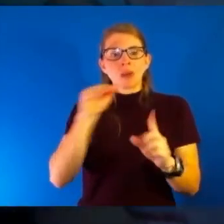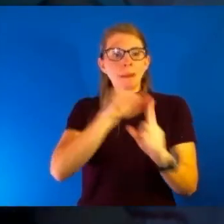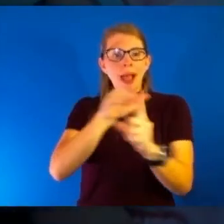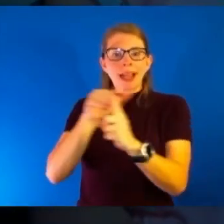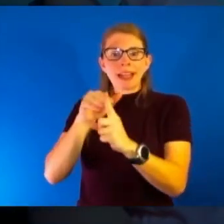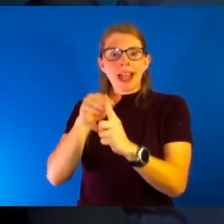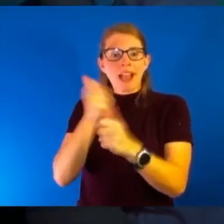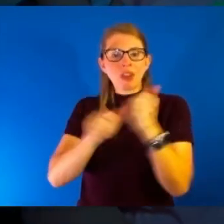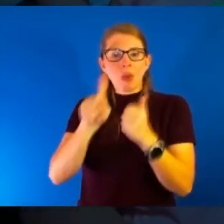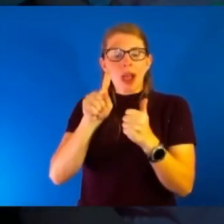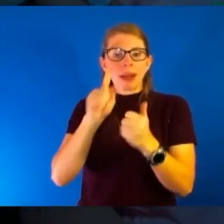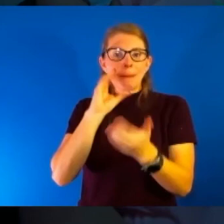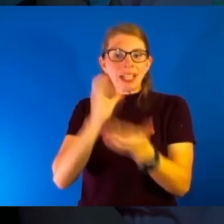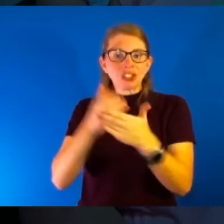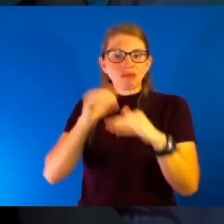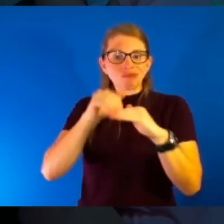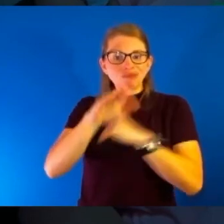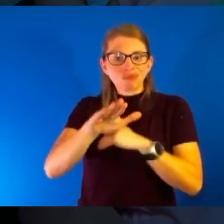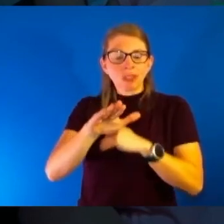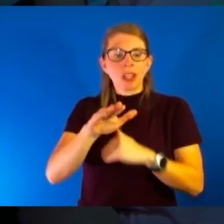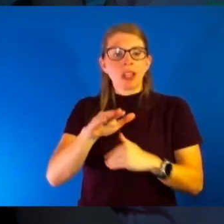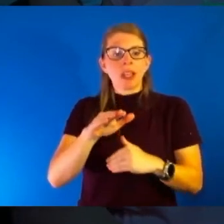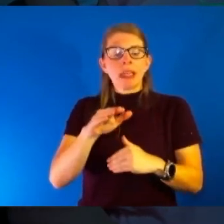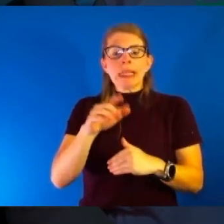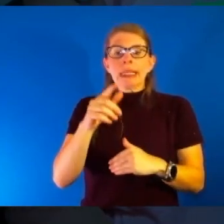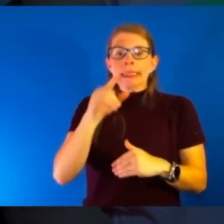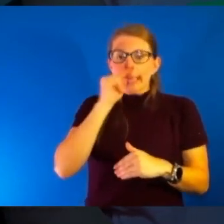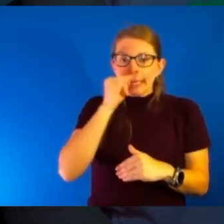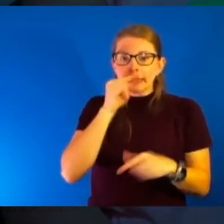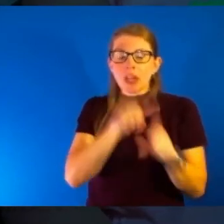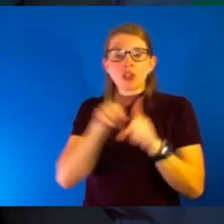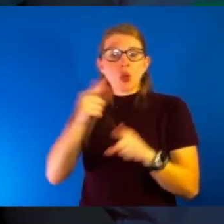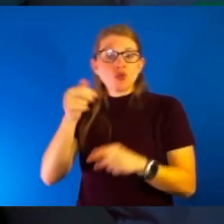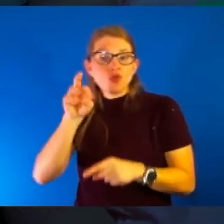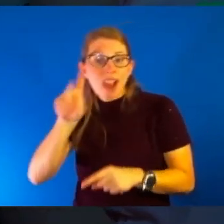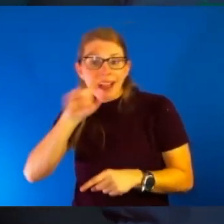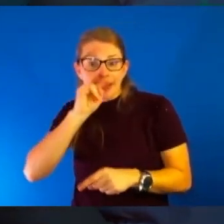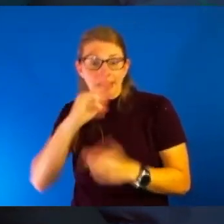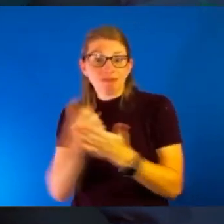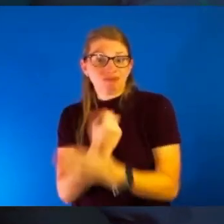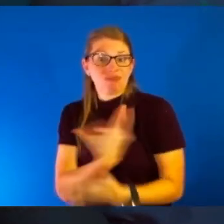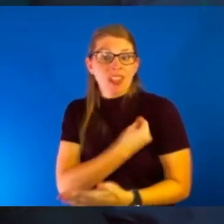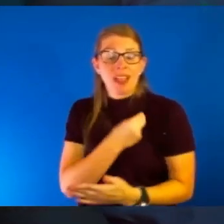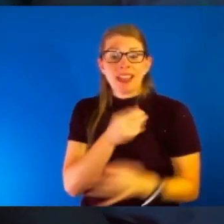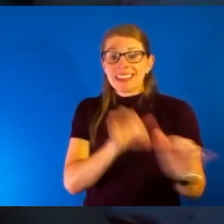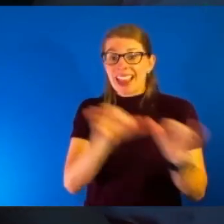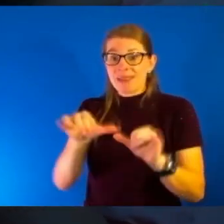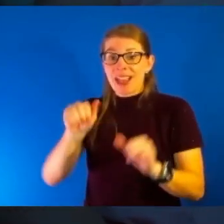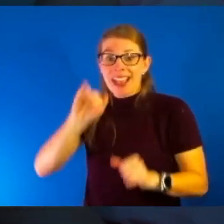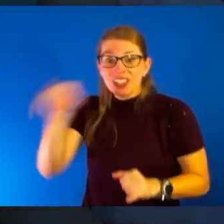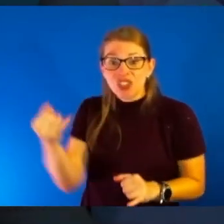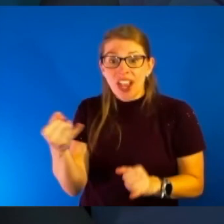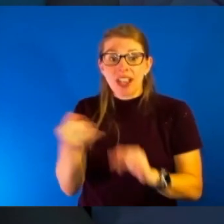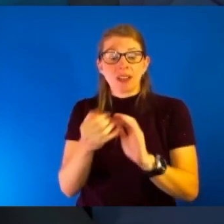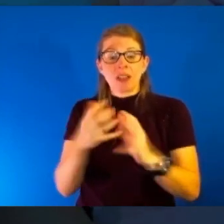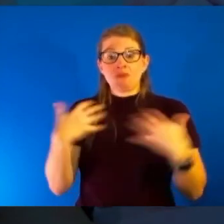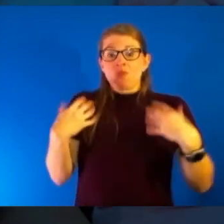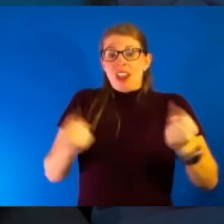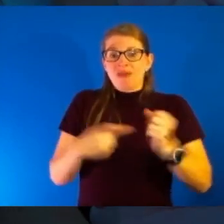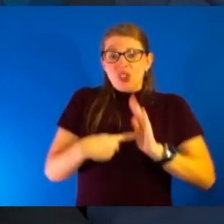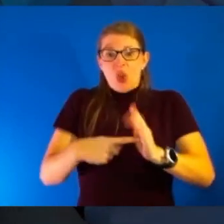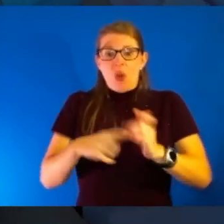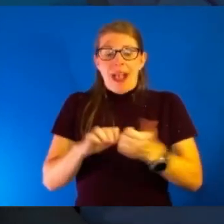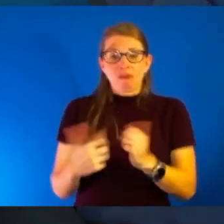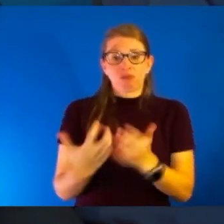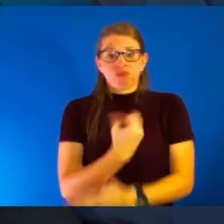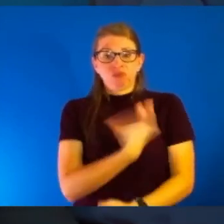of your kids and your grandkids taking their shots. Be like AJ. We want to show kids being brave and showing others how it's done. So send those in